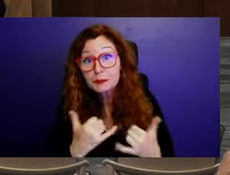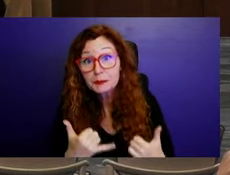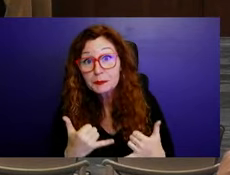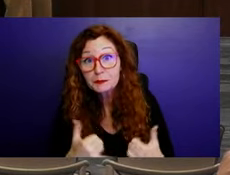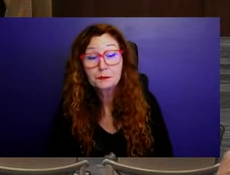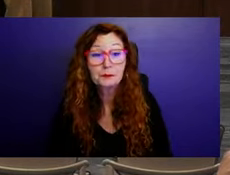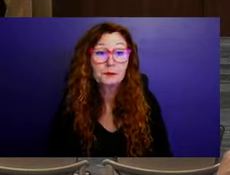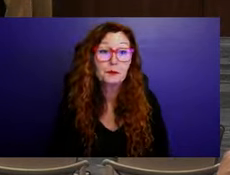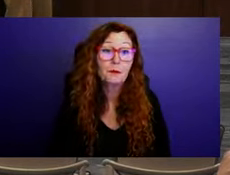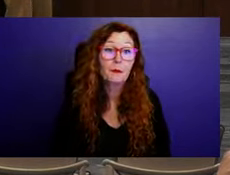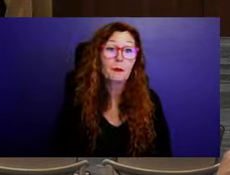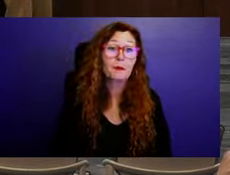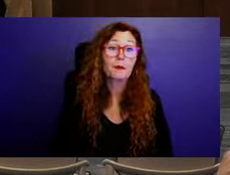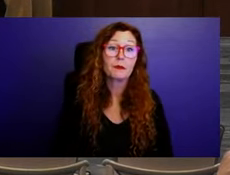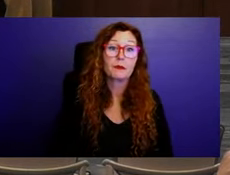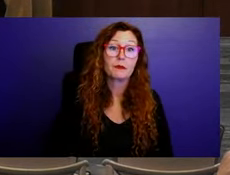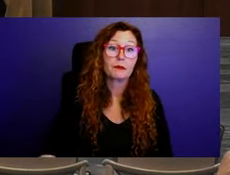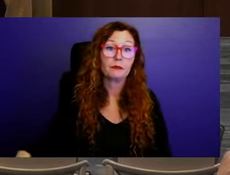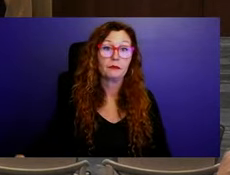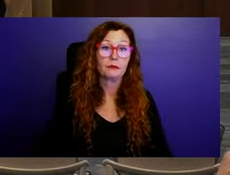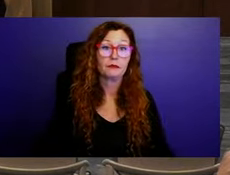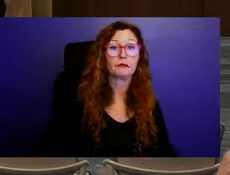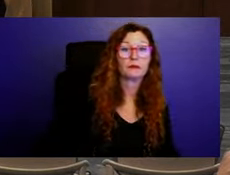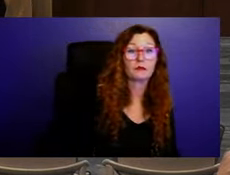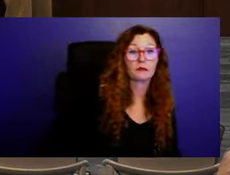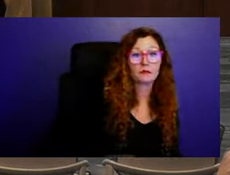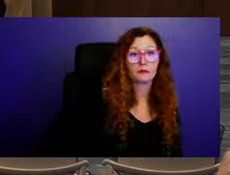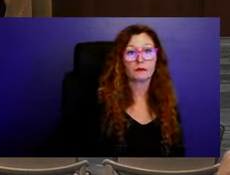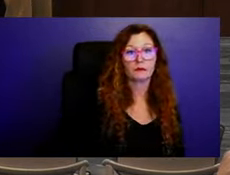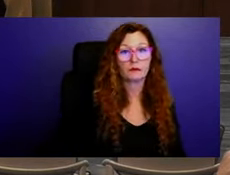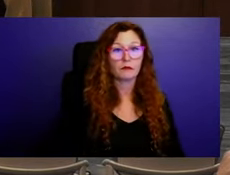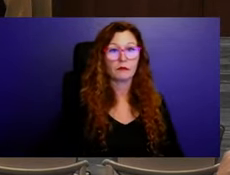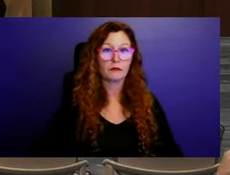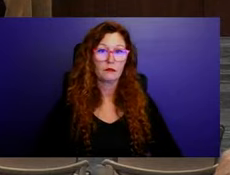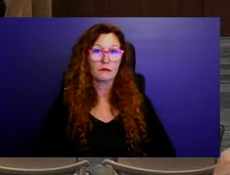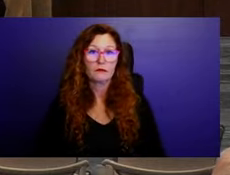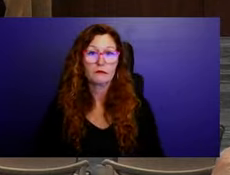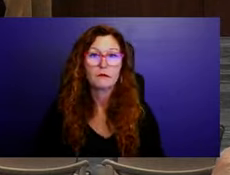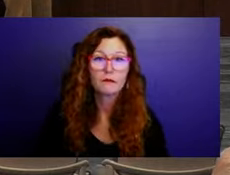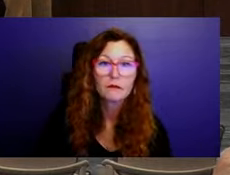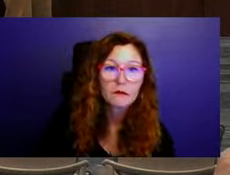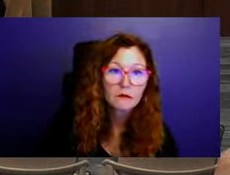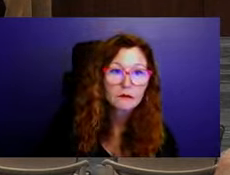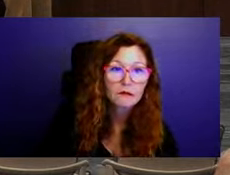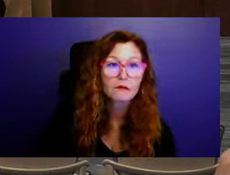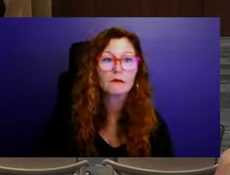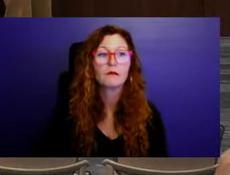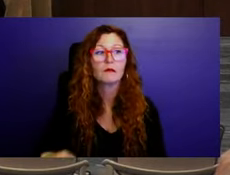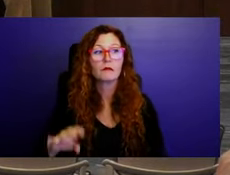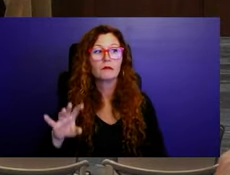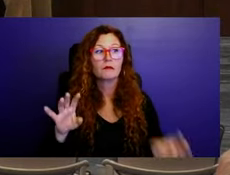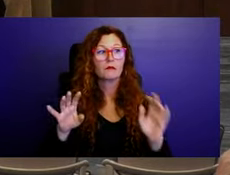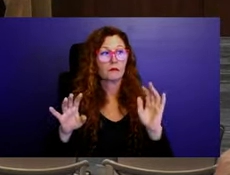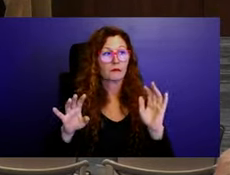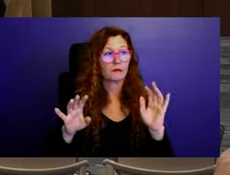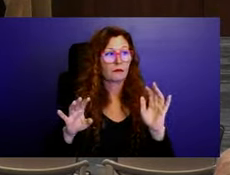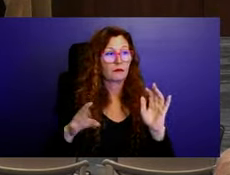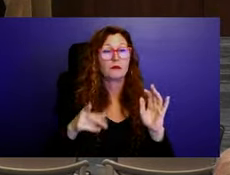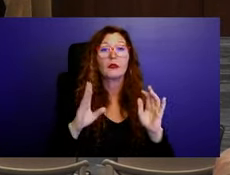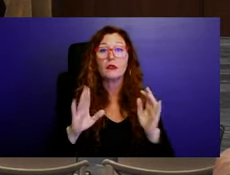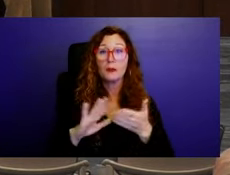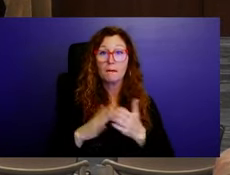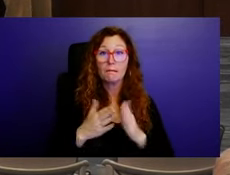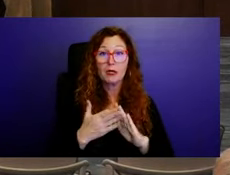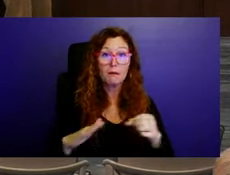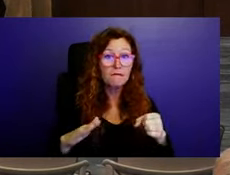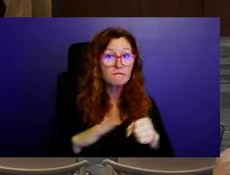several vehicle manufacturers have started to say that they're going fully electric or, um,